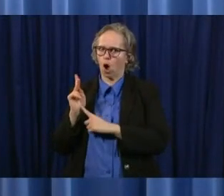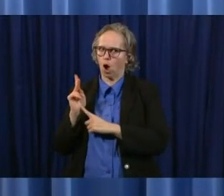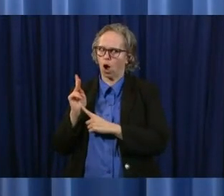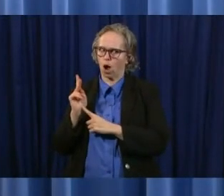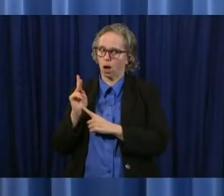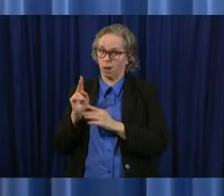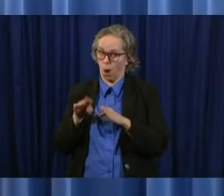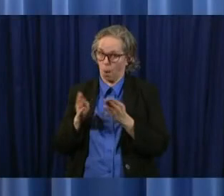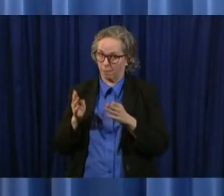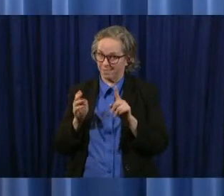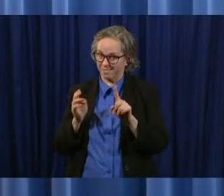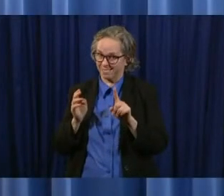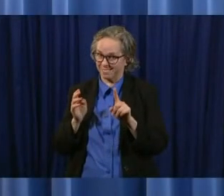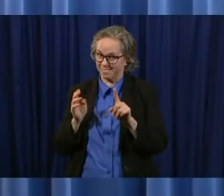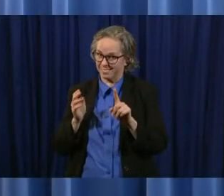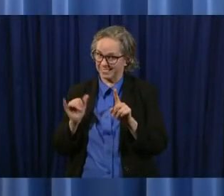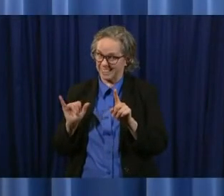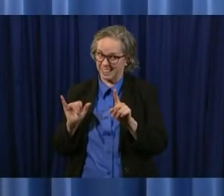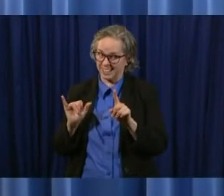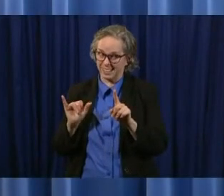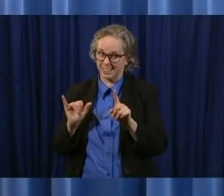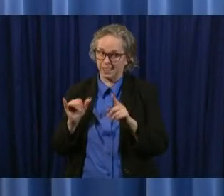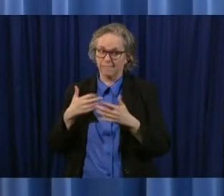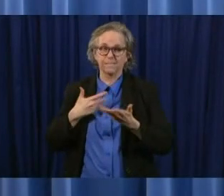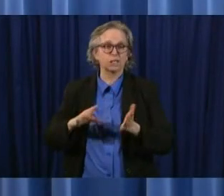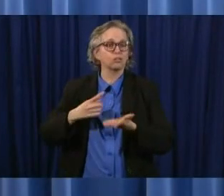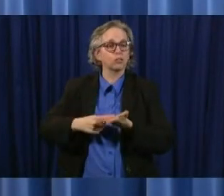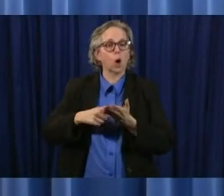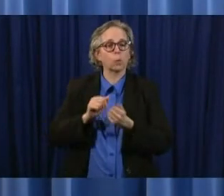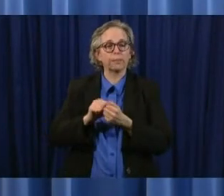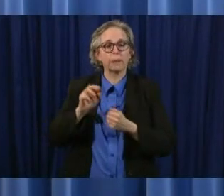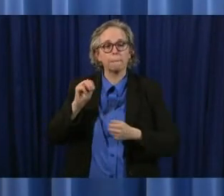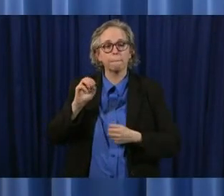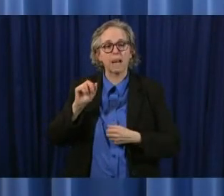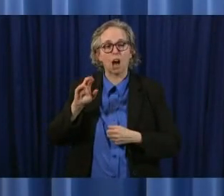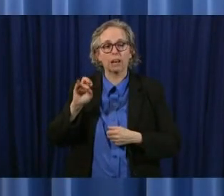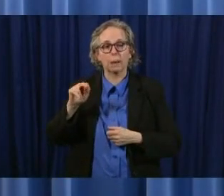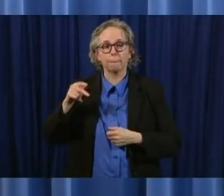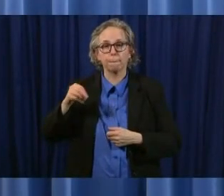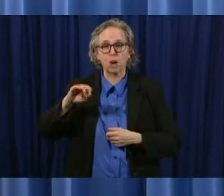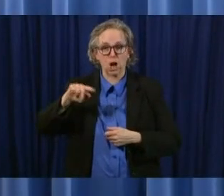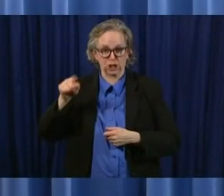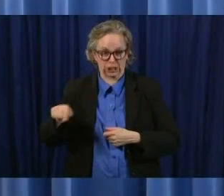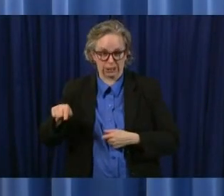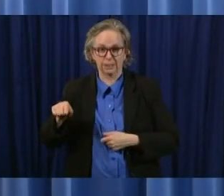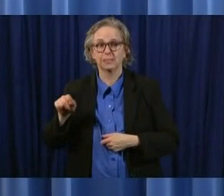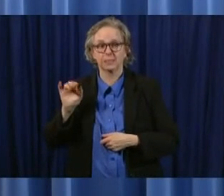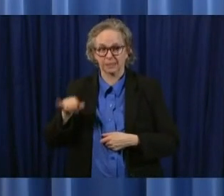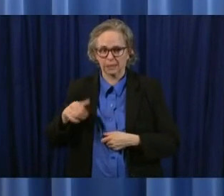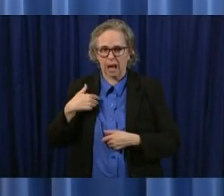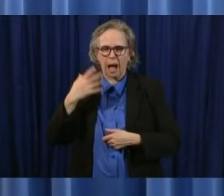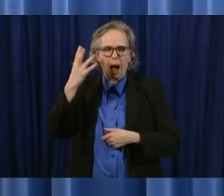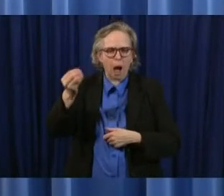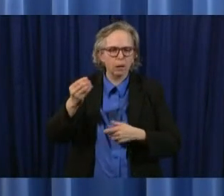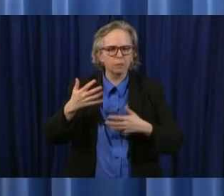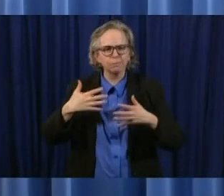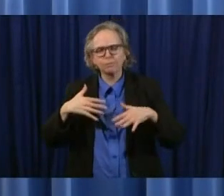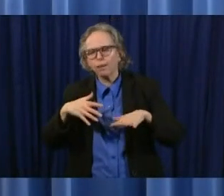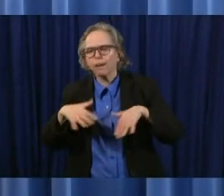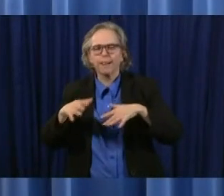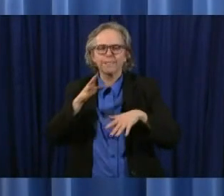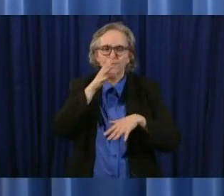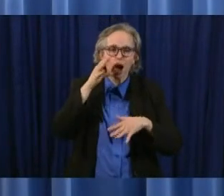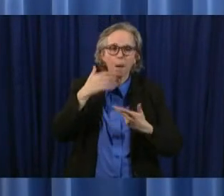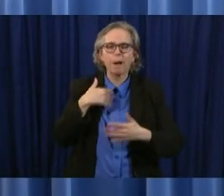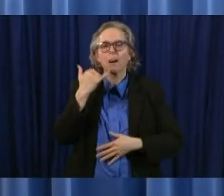uh i talked to mary mertz a couple nights ago when i was out walking on my farm i called her and said how are things going uh you know